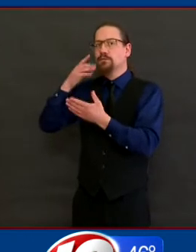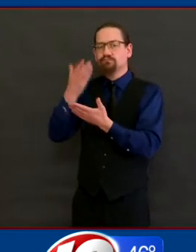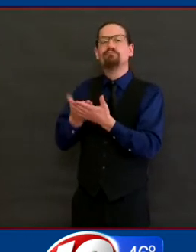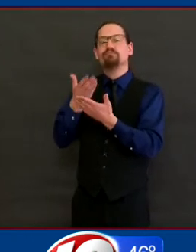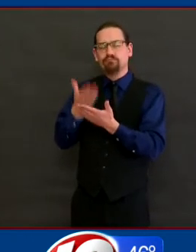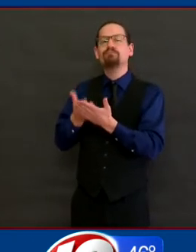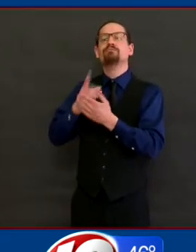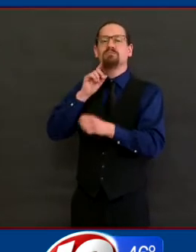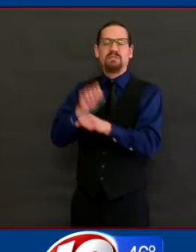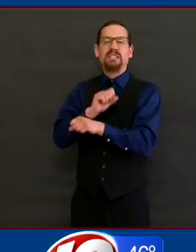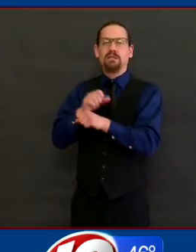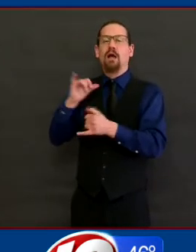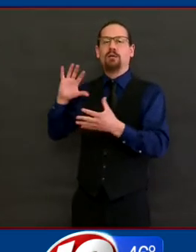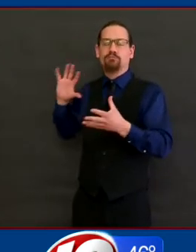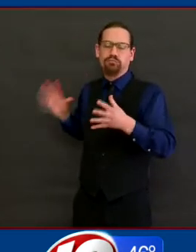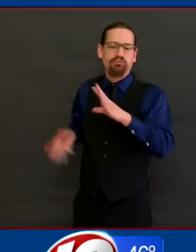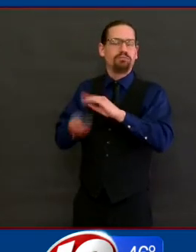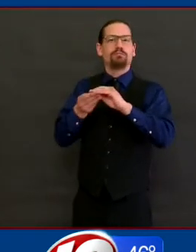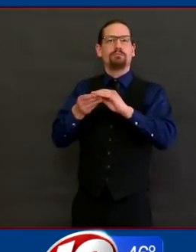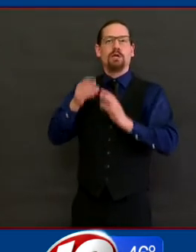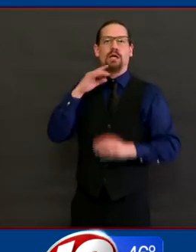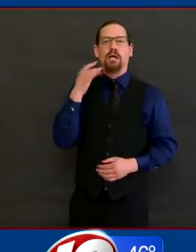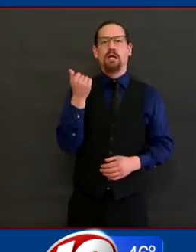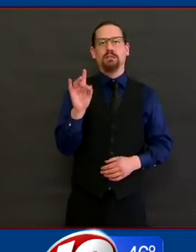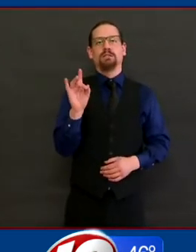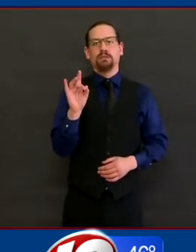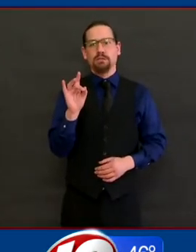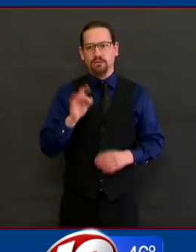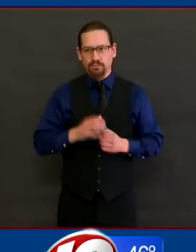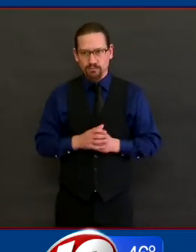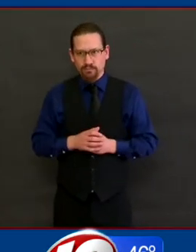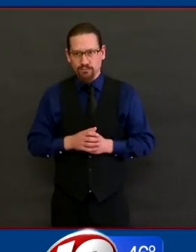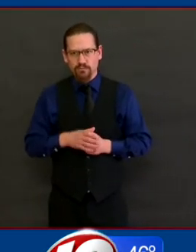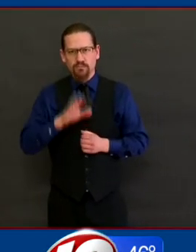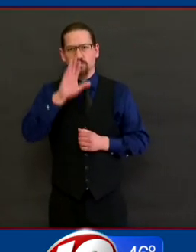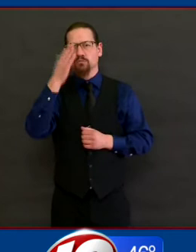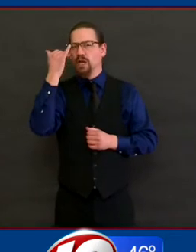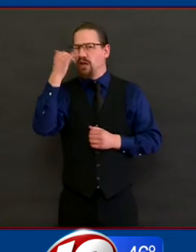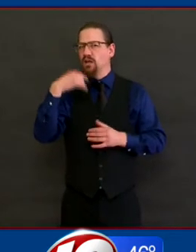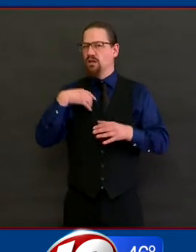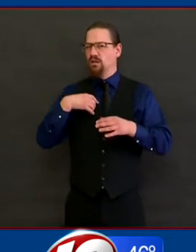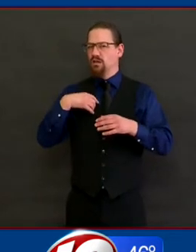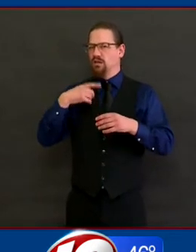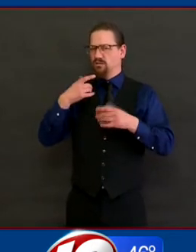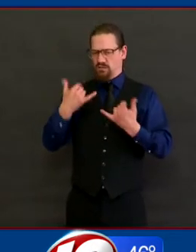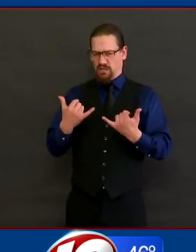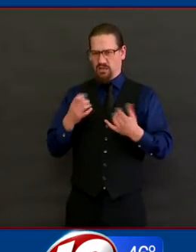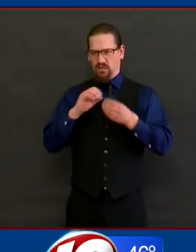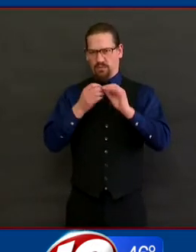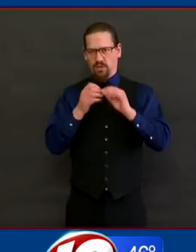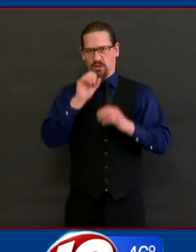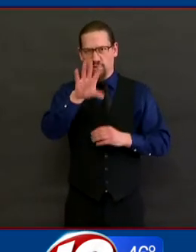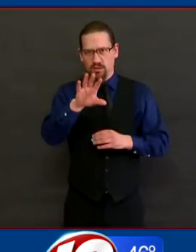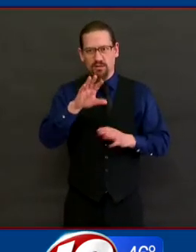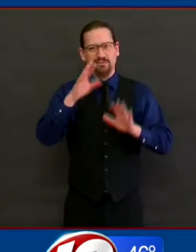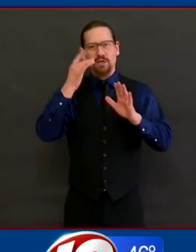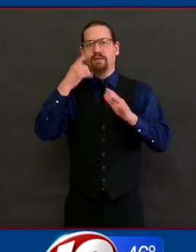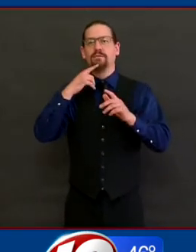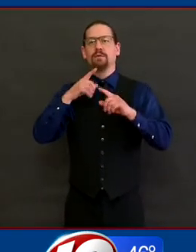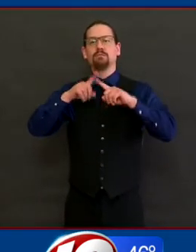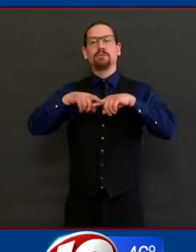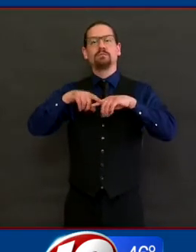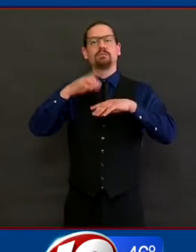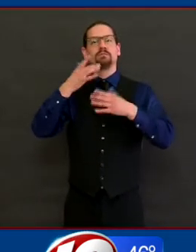reasons for that that contribute to the times that we can sometimes have lags